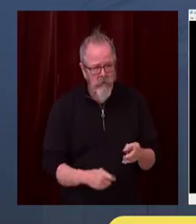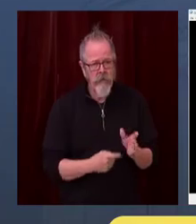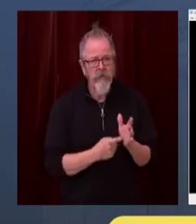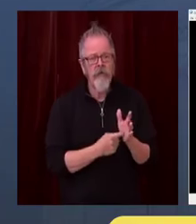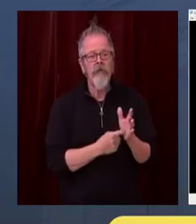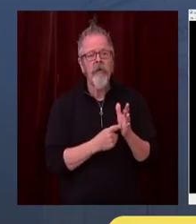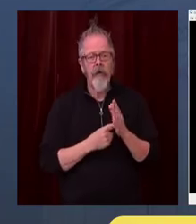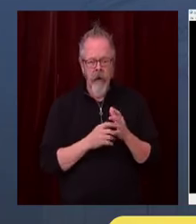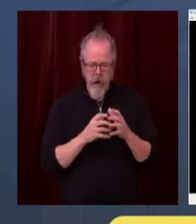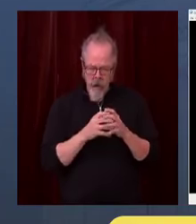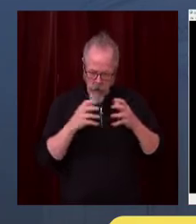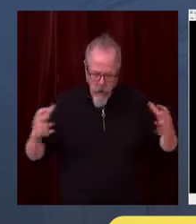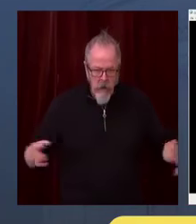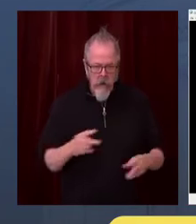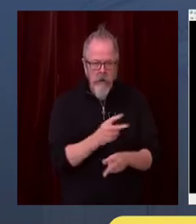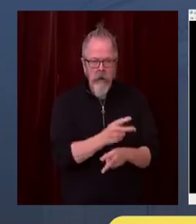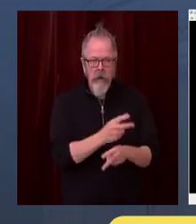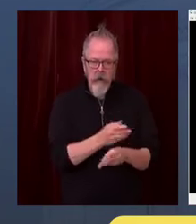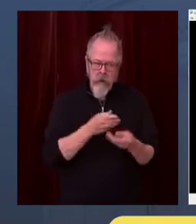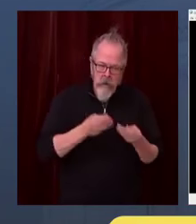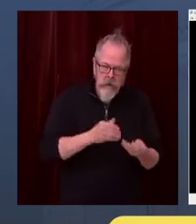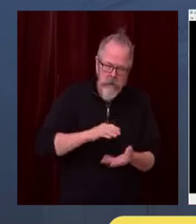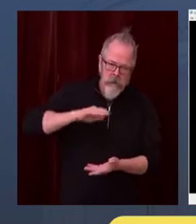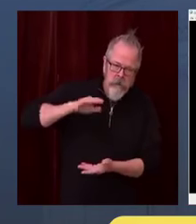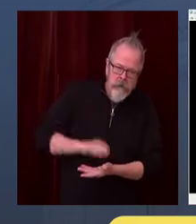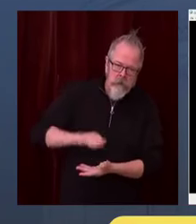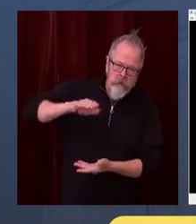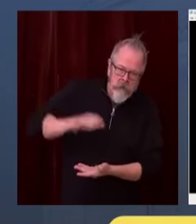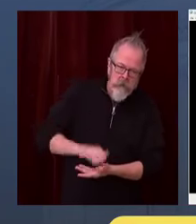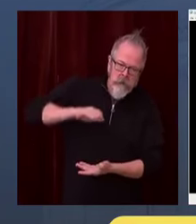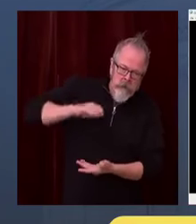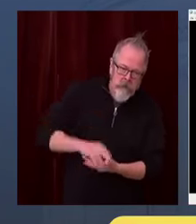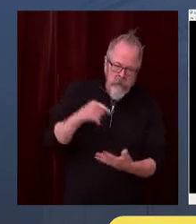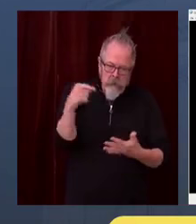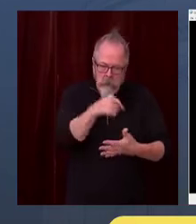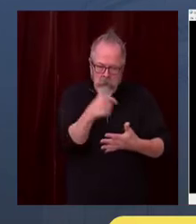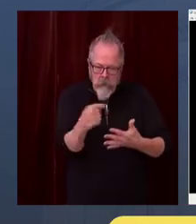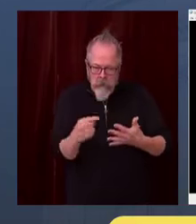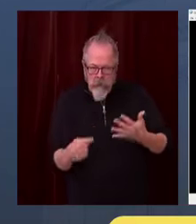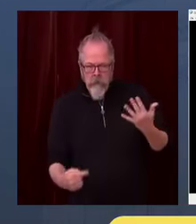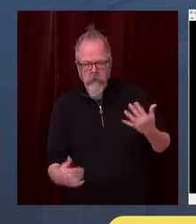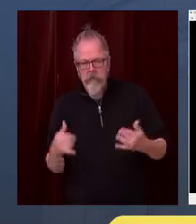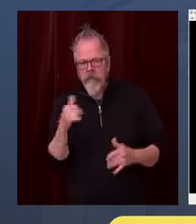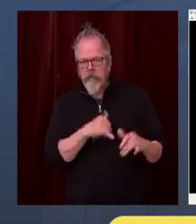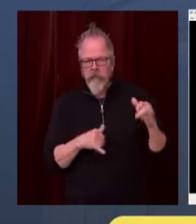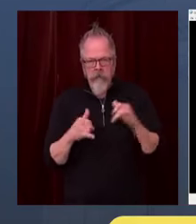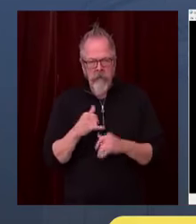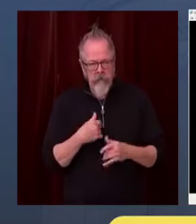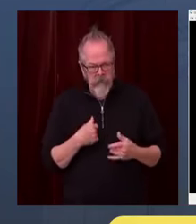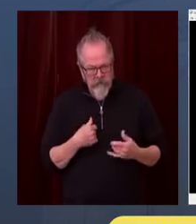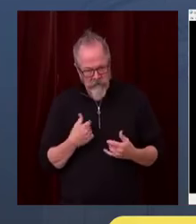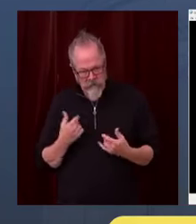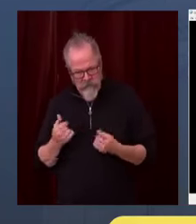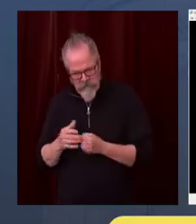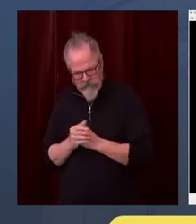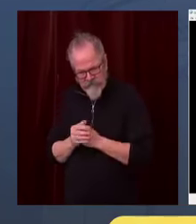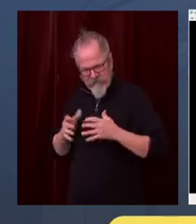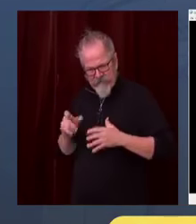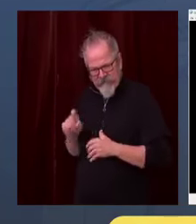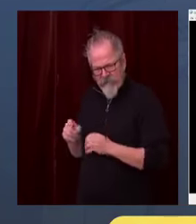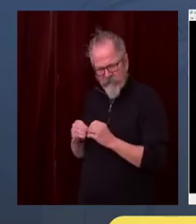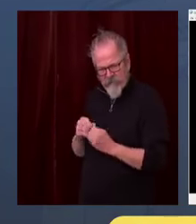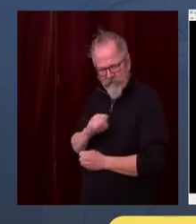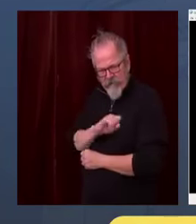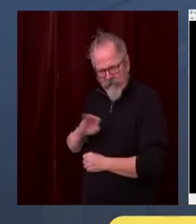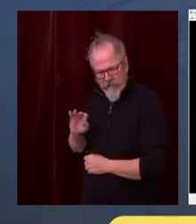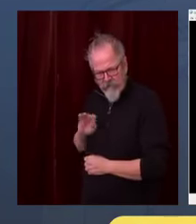and leaving the room. It's critical that hospitals and the community listen to other healthcare workers and what they need to do